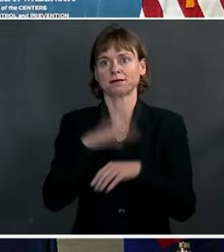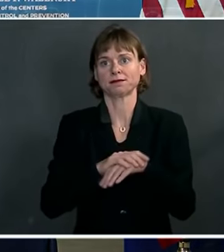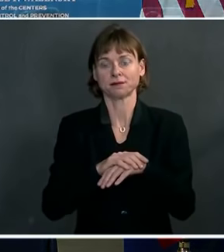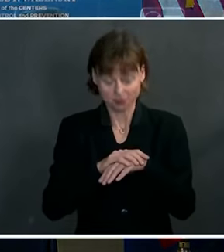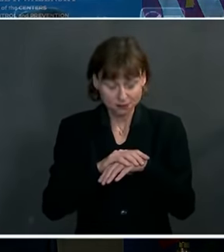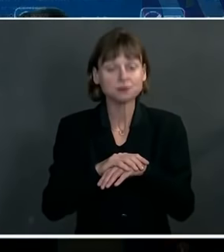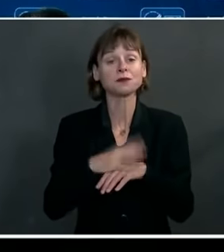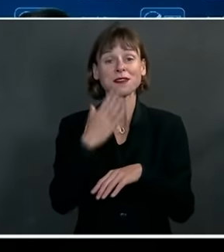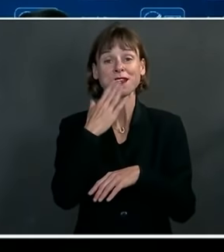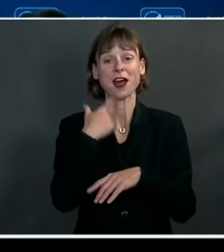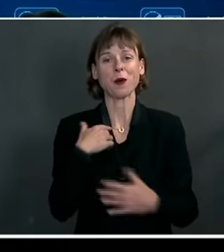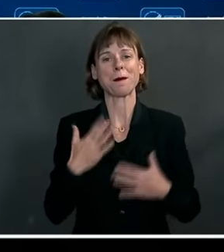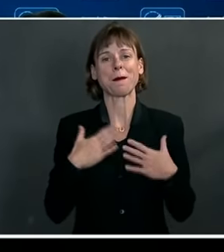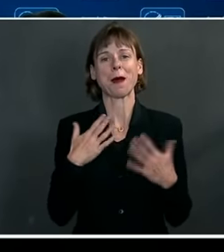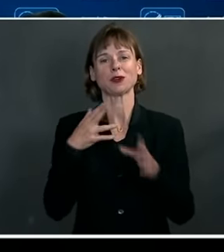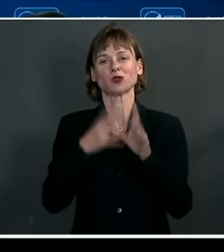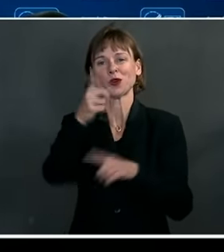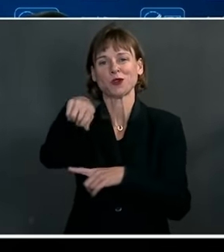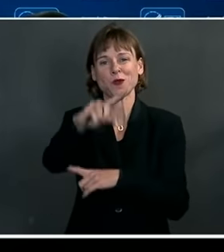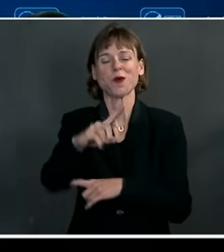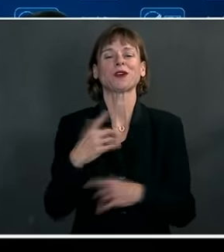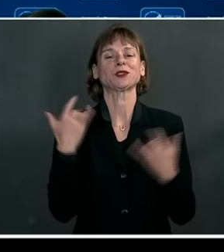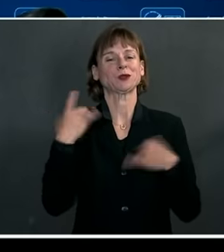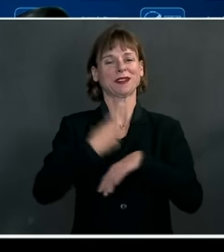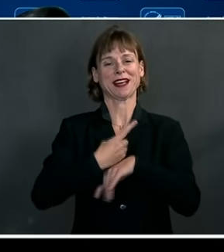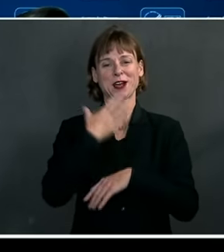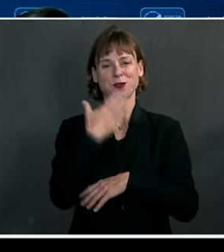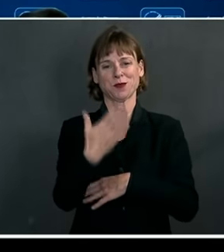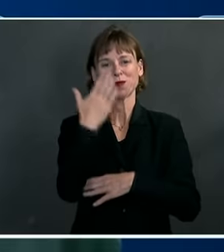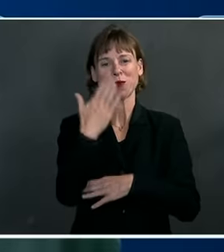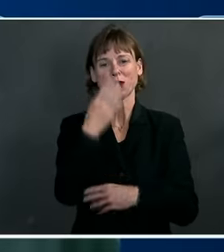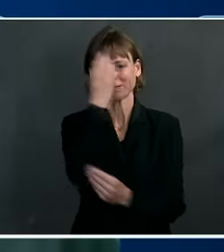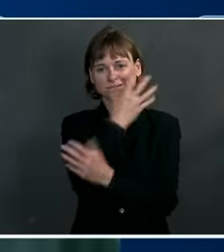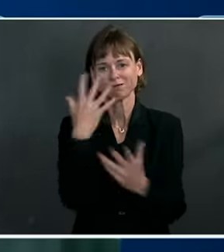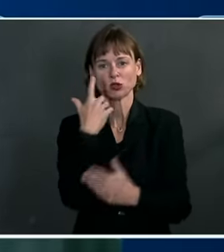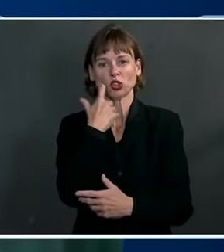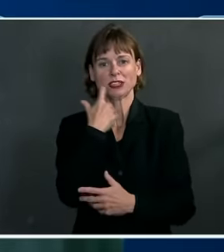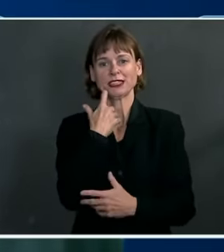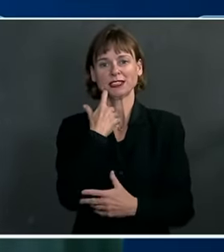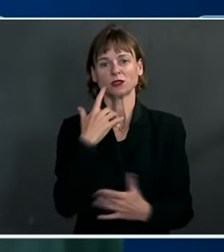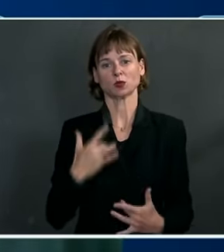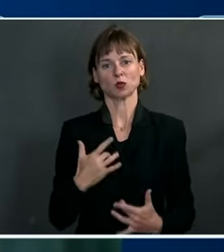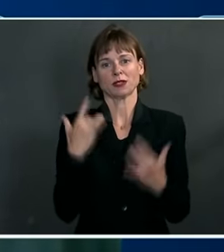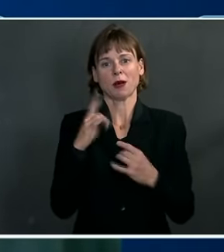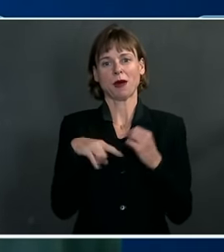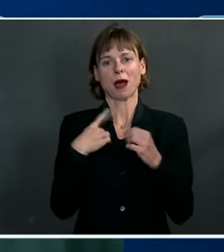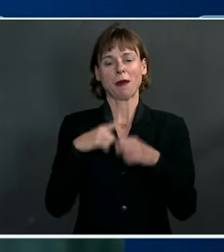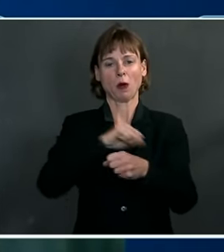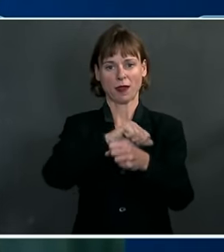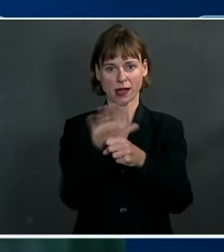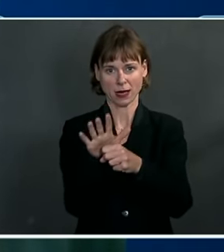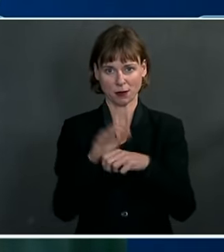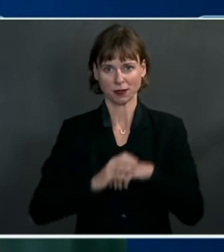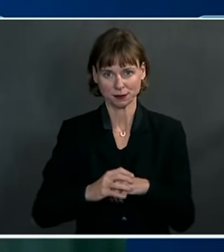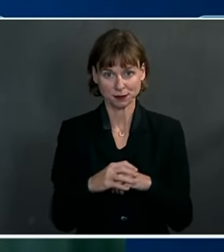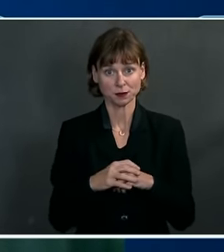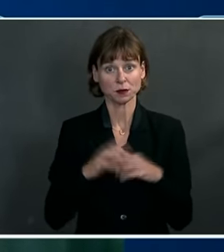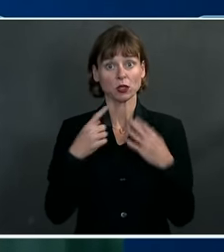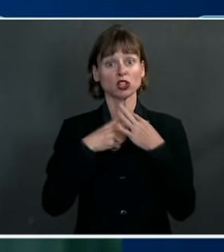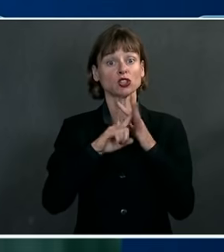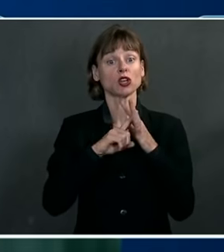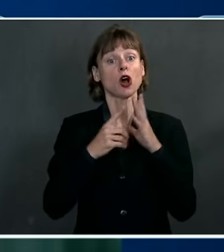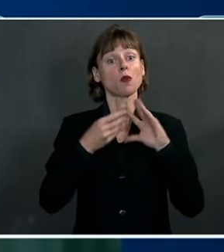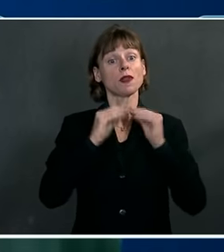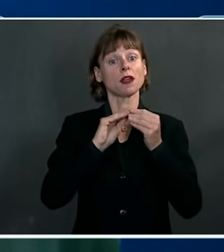you. I'm glad to be back with you all today. Good morning to give you the latest update on the state of the pandemic. Let's begin with an overview of the